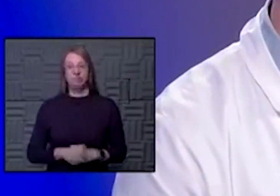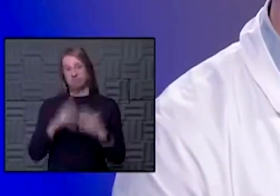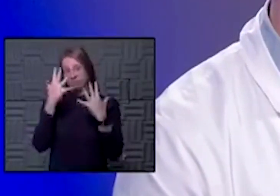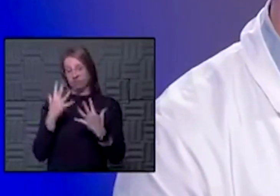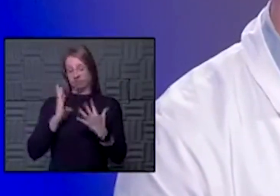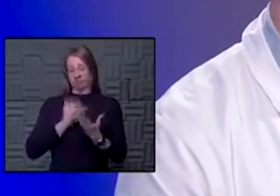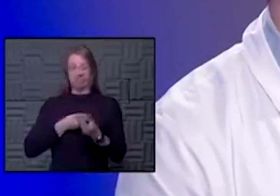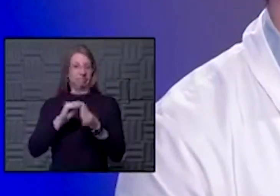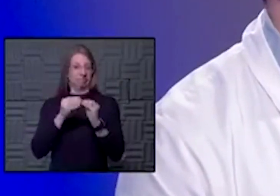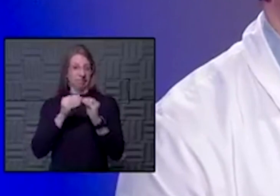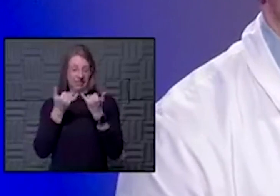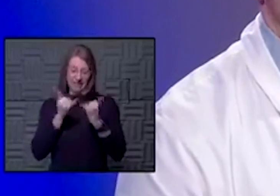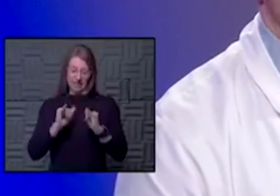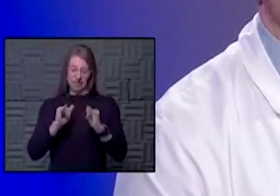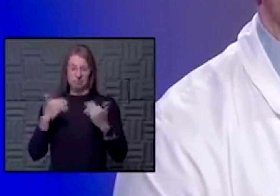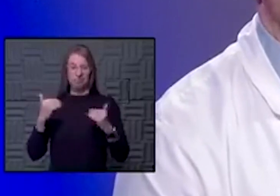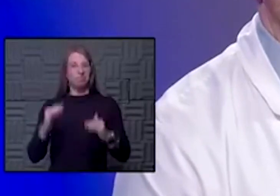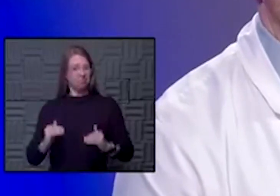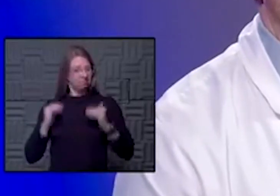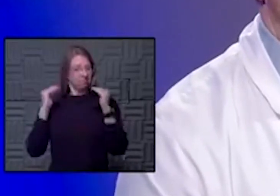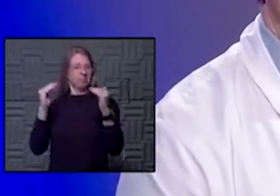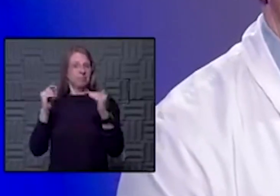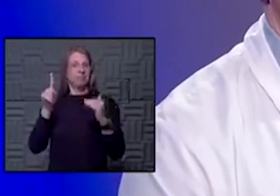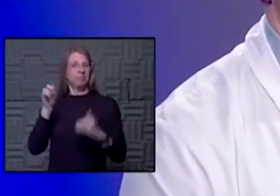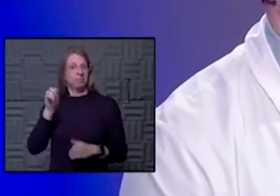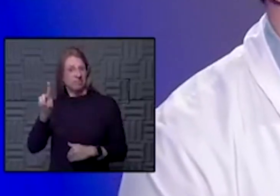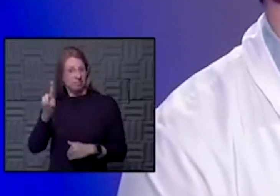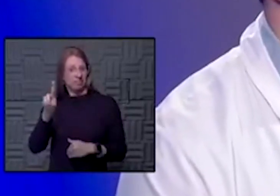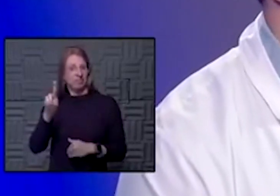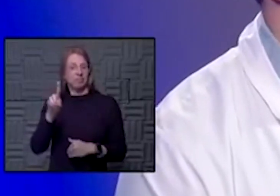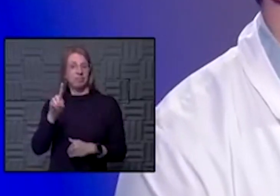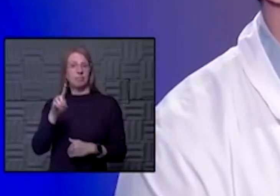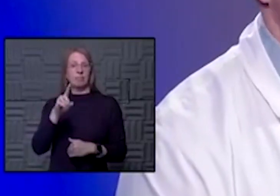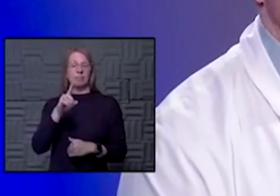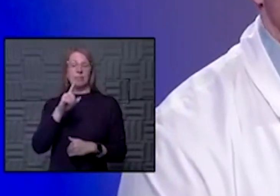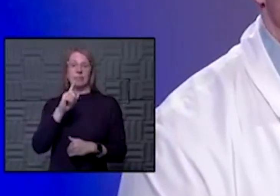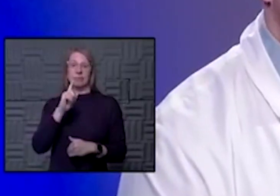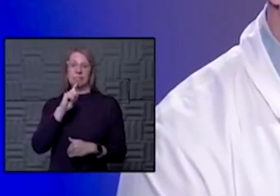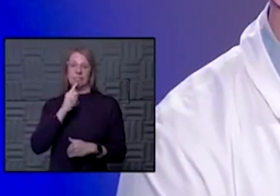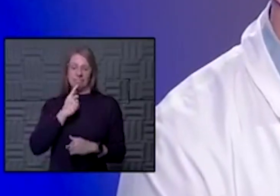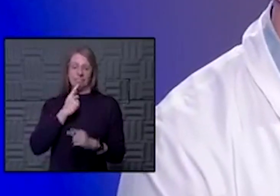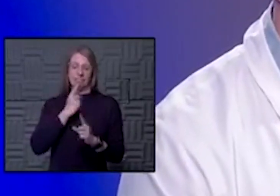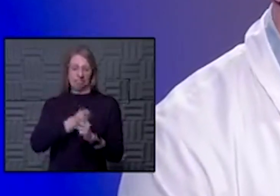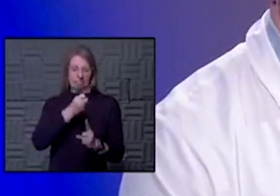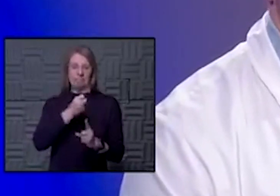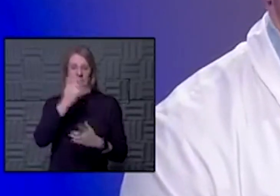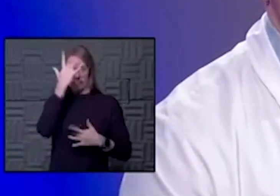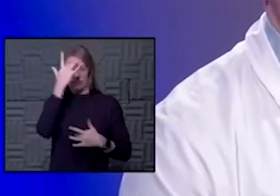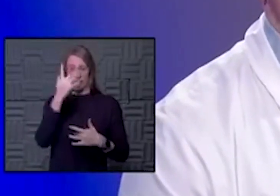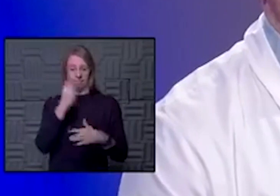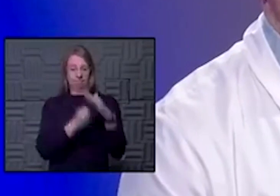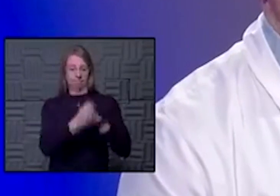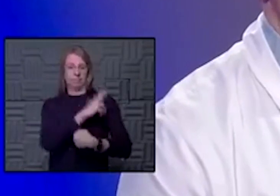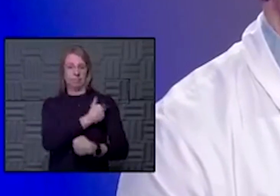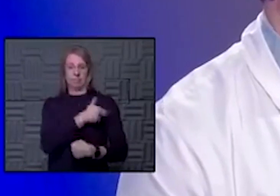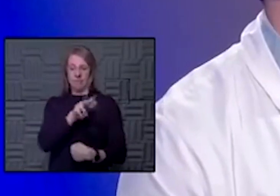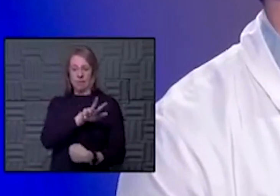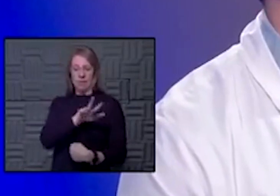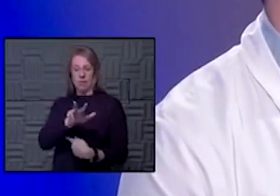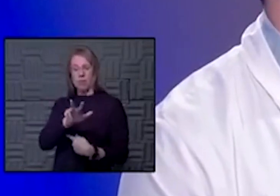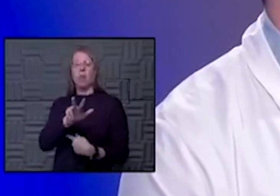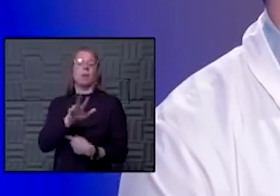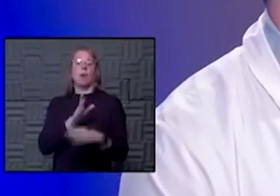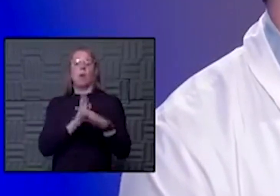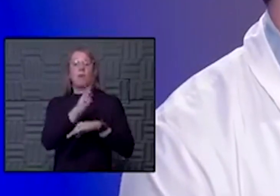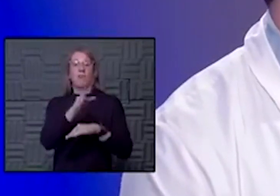Unfortunately, our numbers are still pretty high. 101, 101 acute infections in the hospital. 53 of those, so